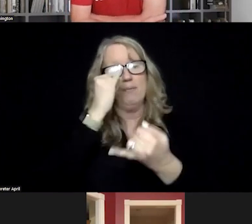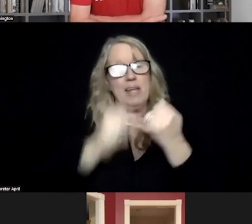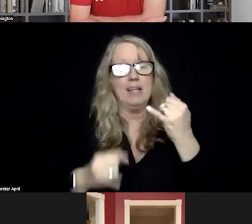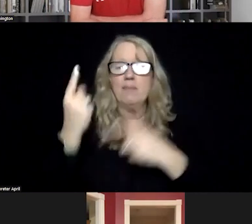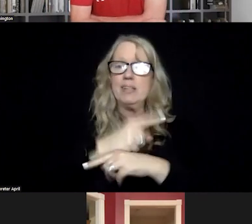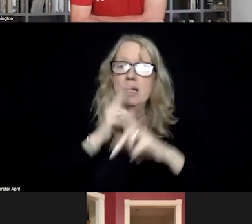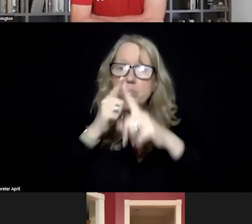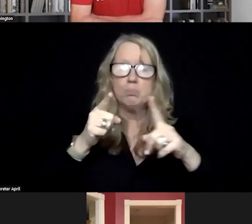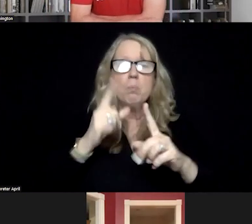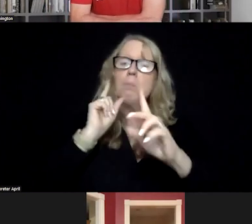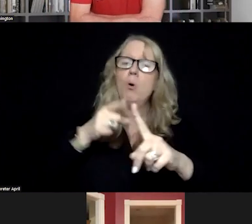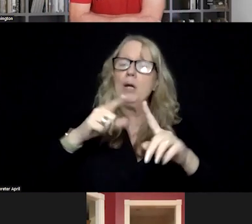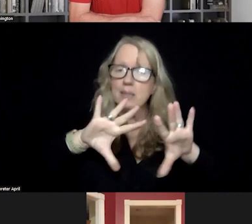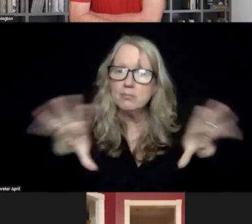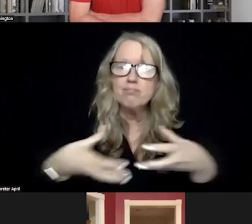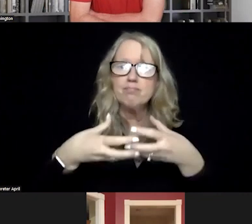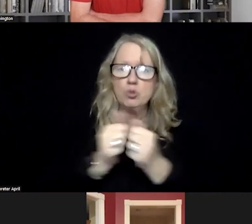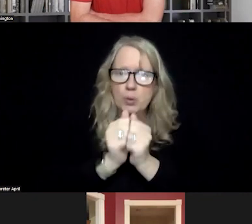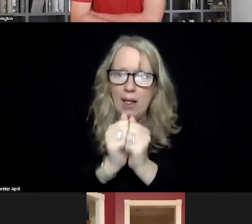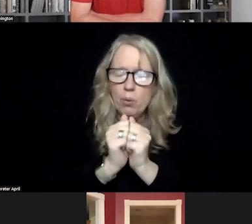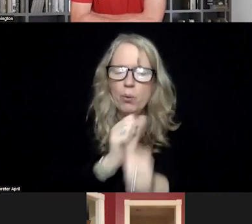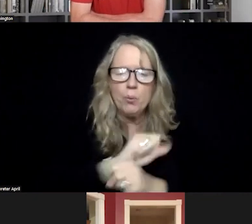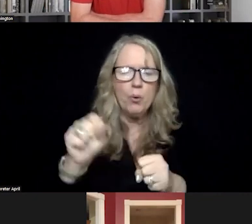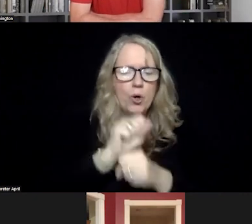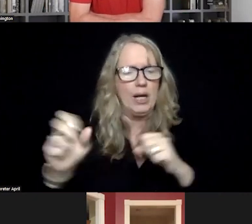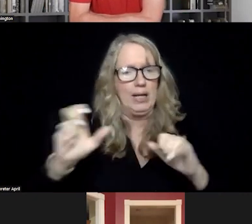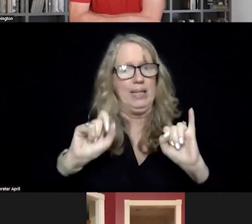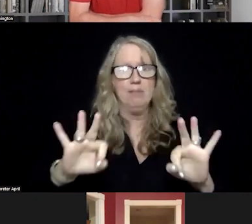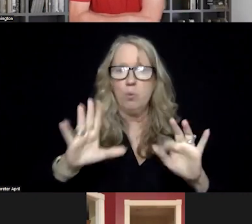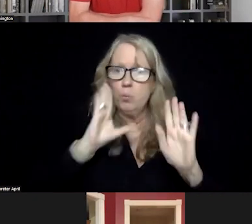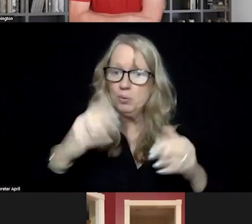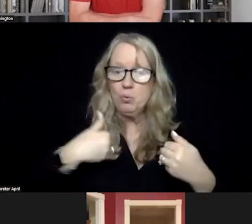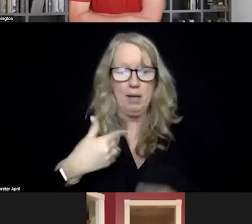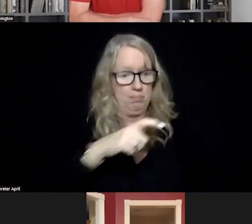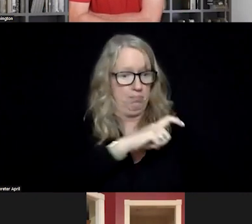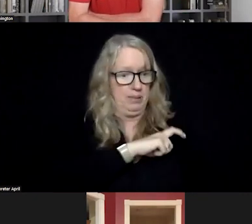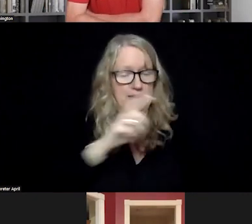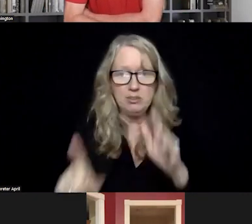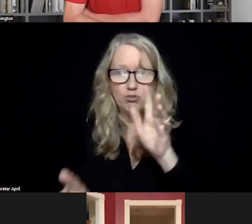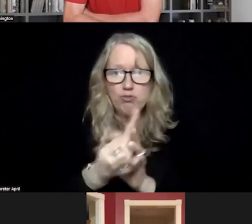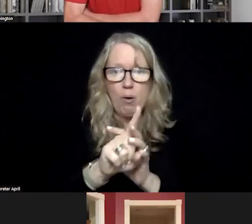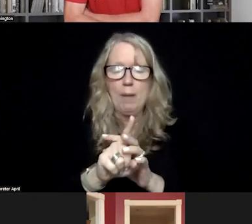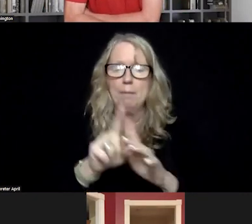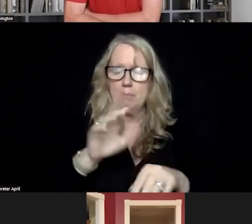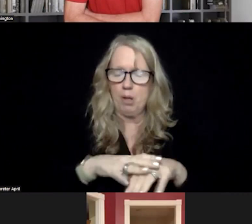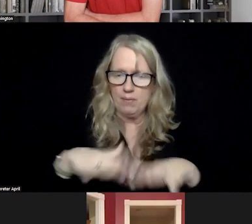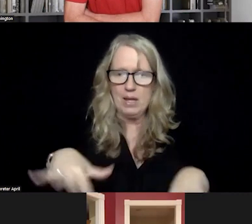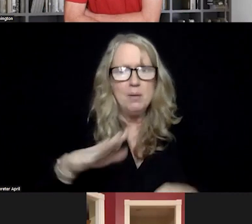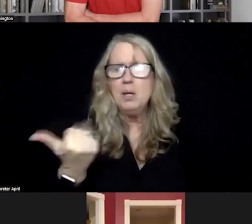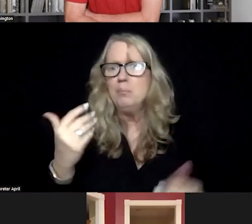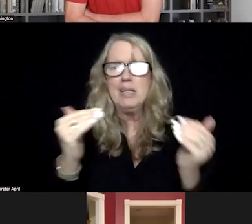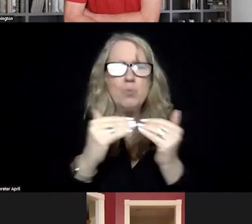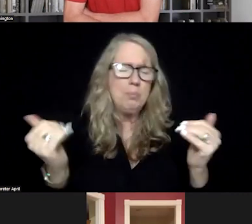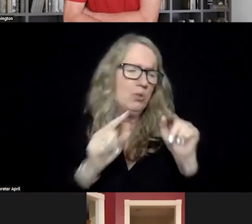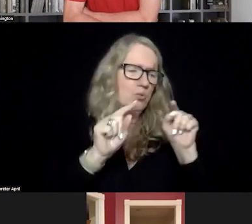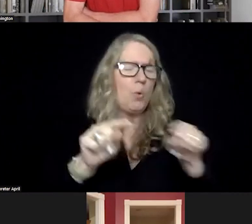to work together. At the end of the day, I think that if we are going to have police, you know, come on the scene, you know, cause we have peers going out